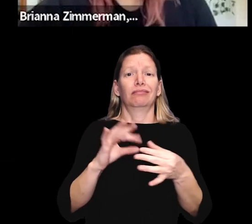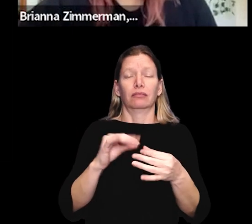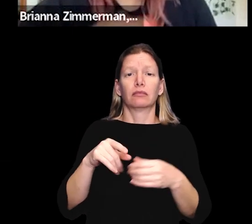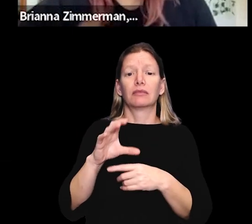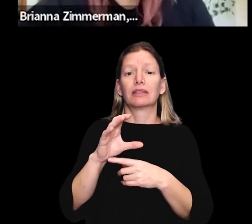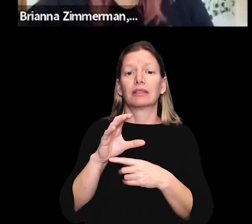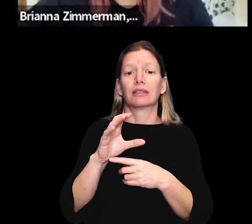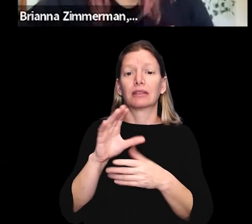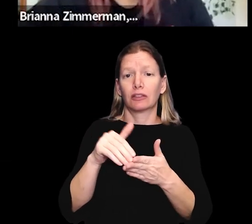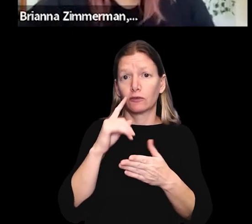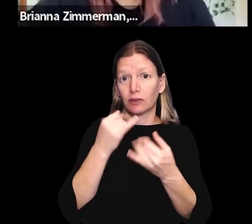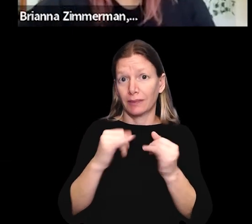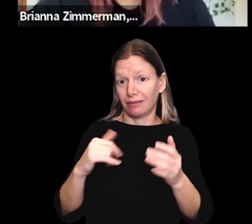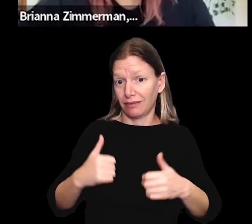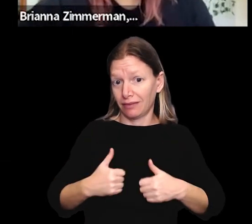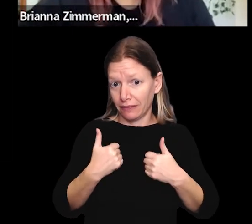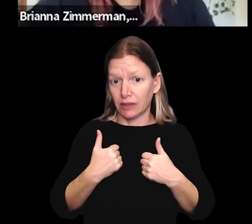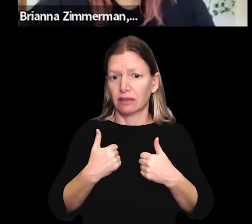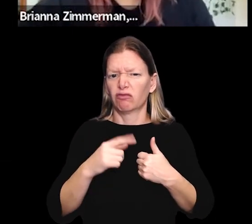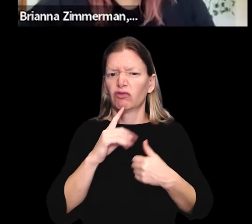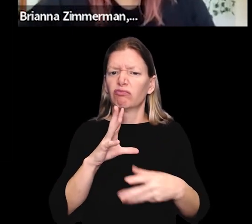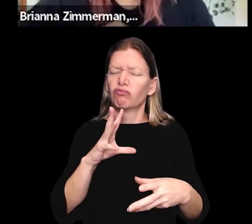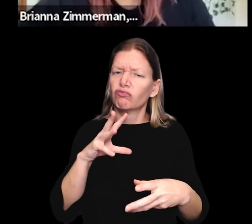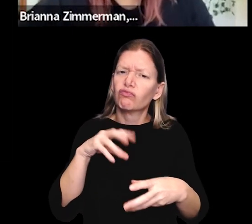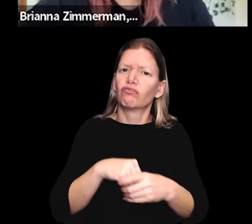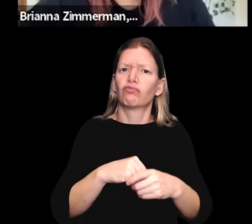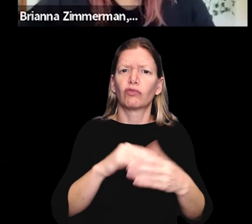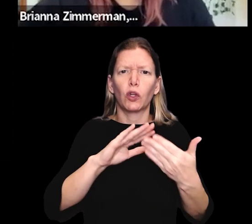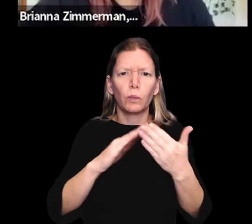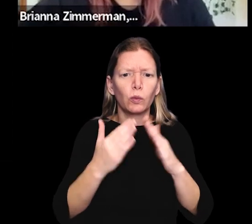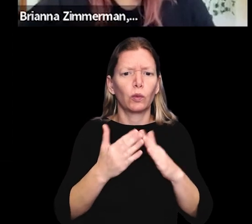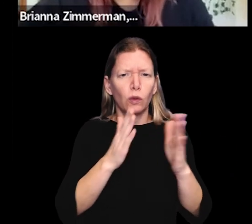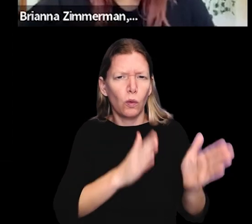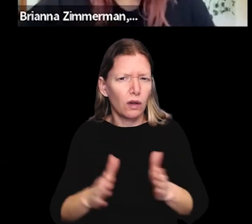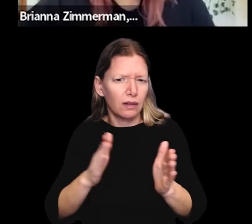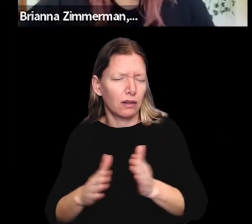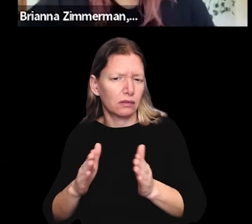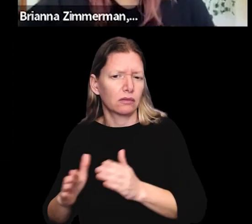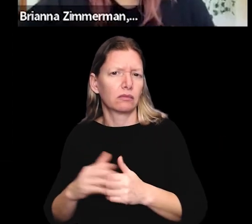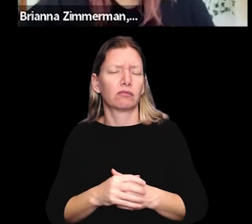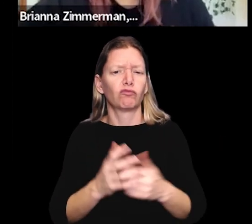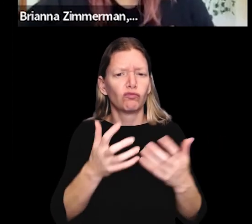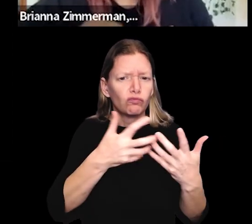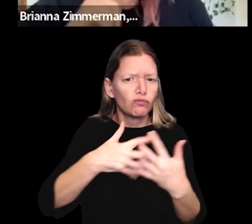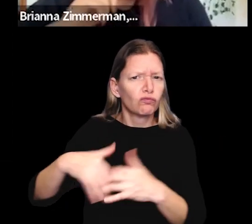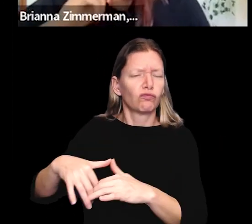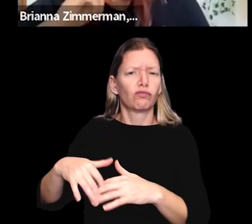I wanted to just plug that you know centers for independent living are really involved in community organizing. And